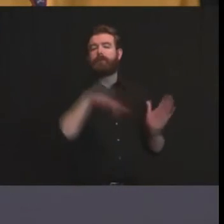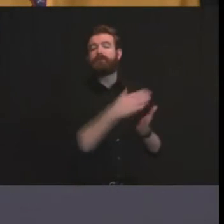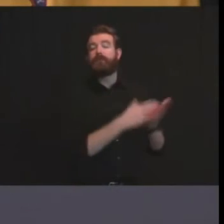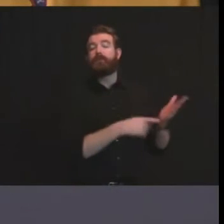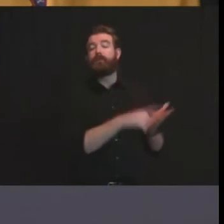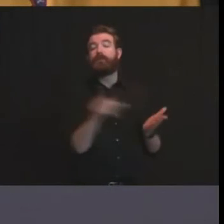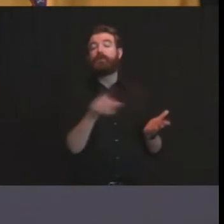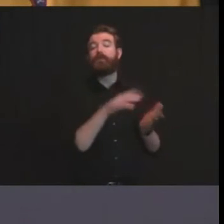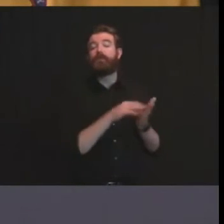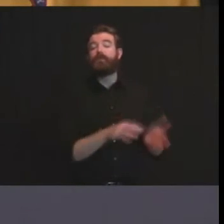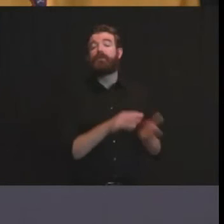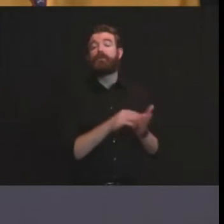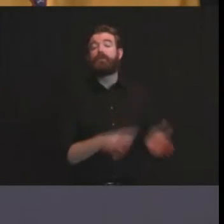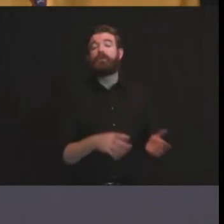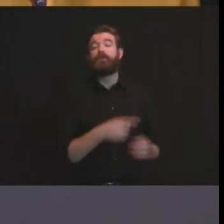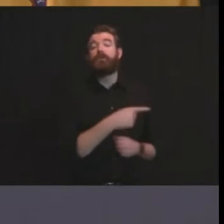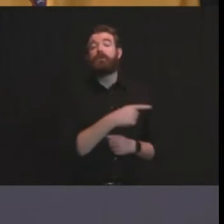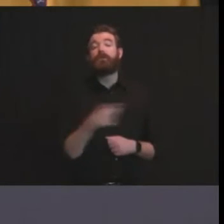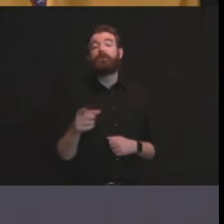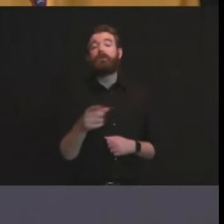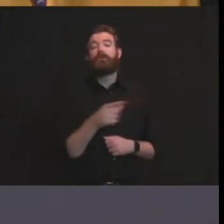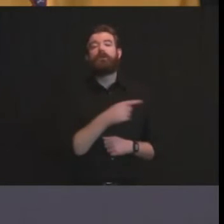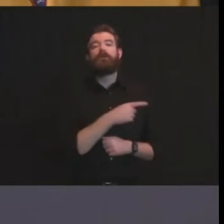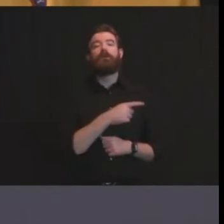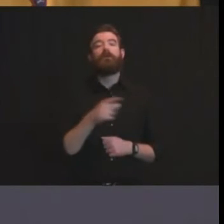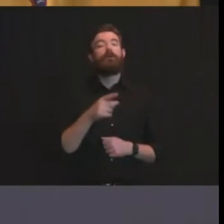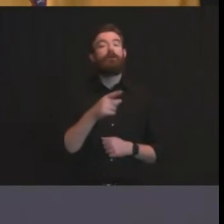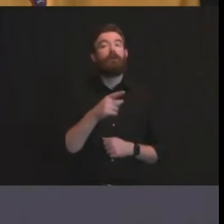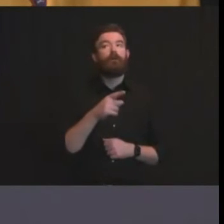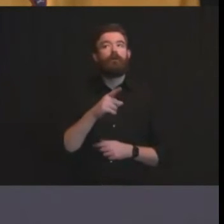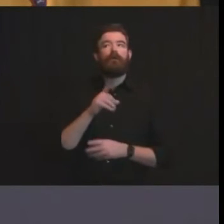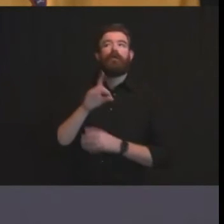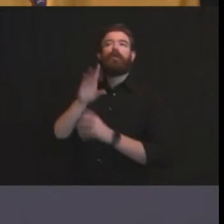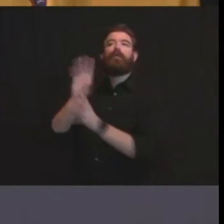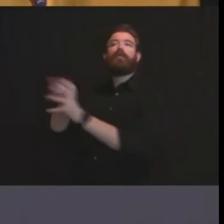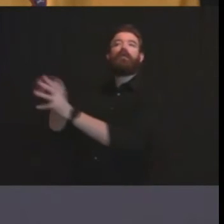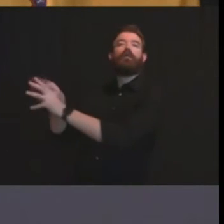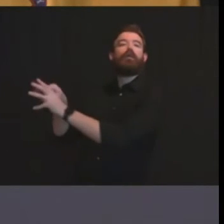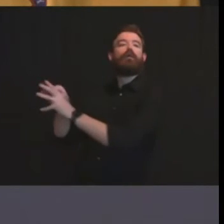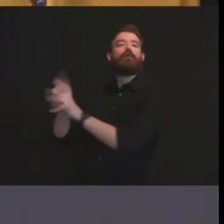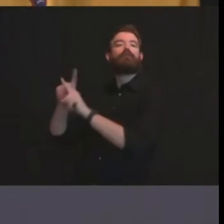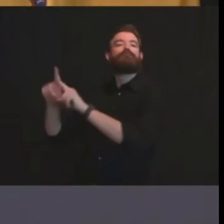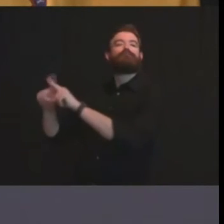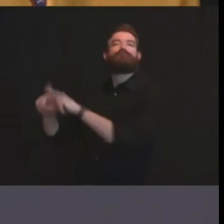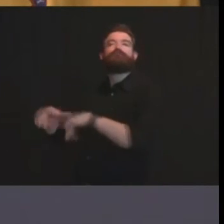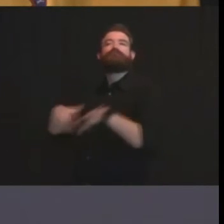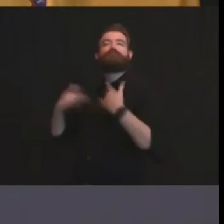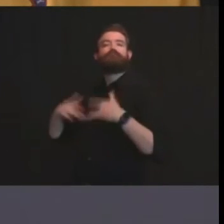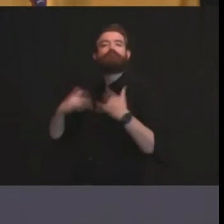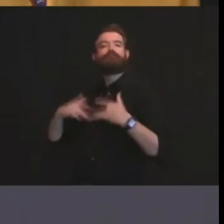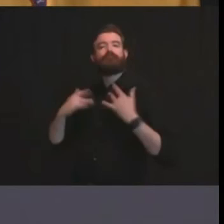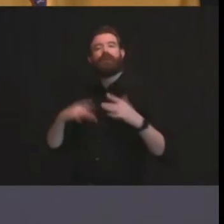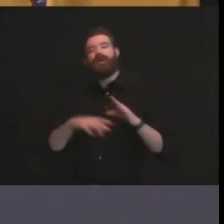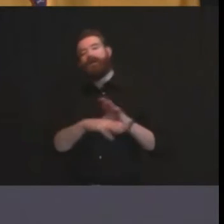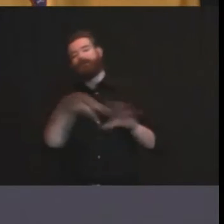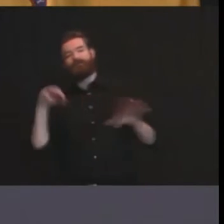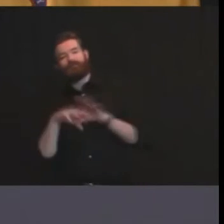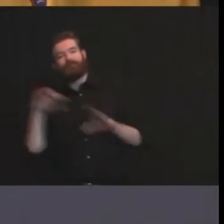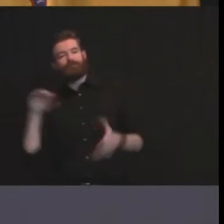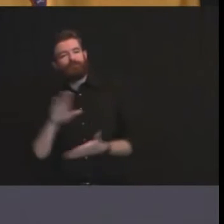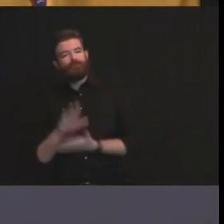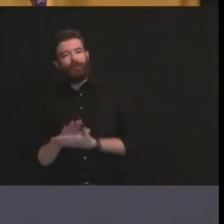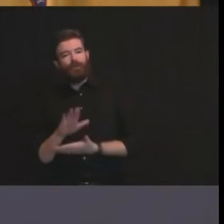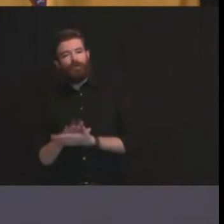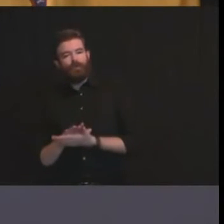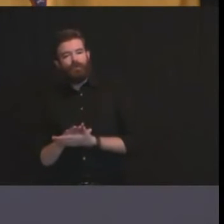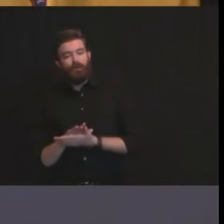got to we got to make sure we say that all the time we got to make sure folks hear that and that is absolutely the case um and we gotta we gotta watch